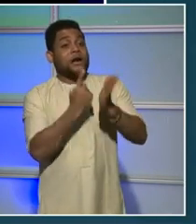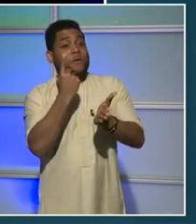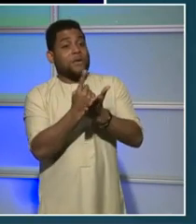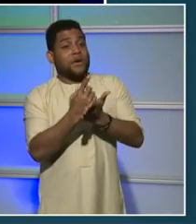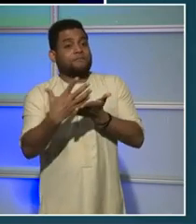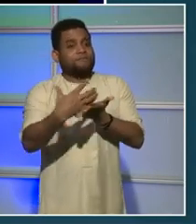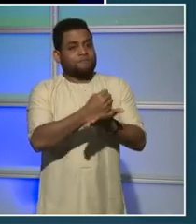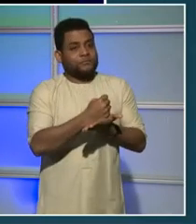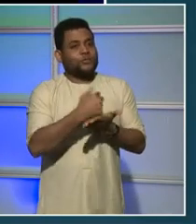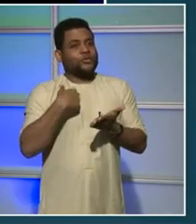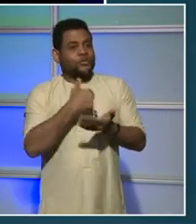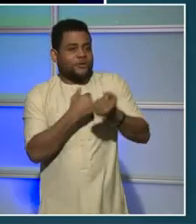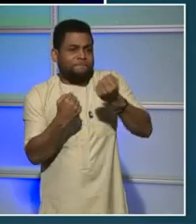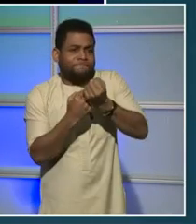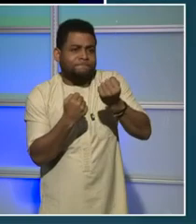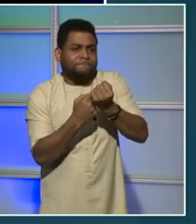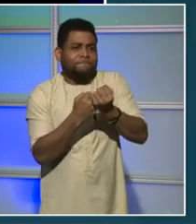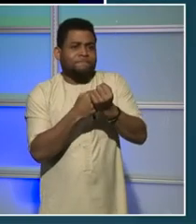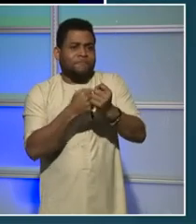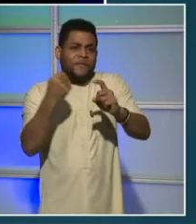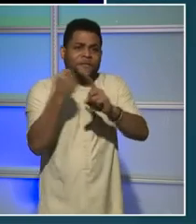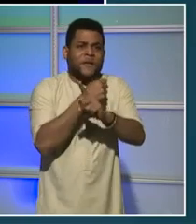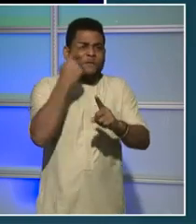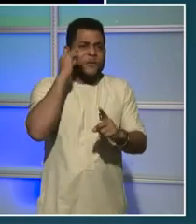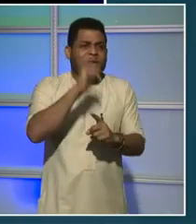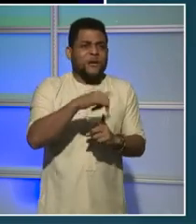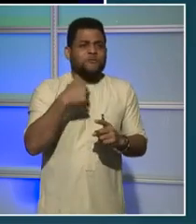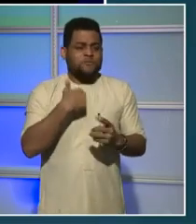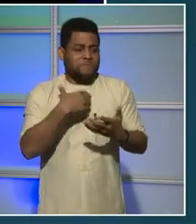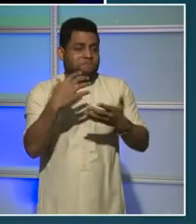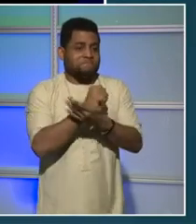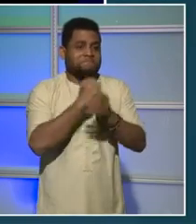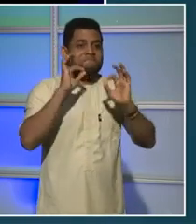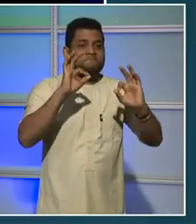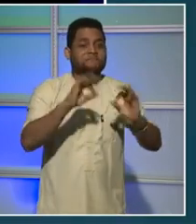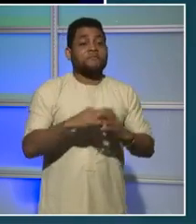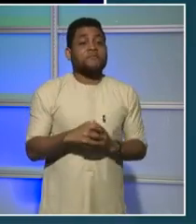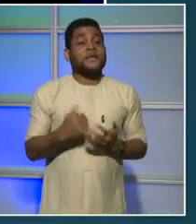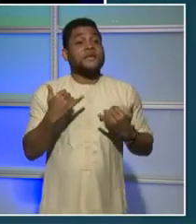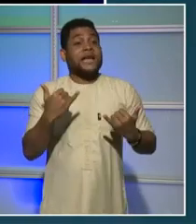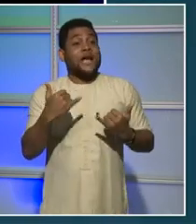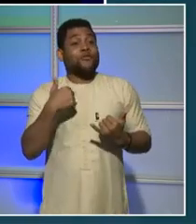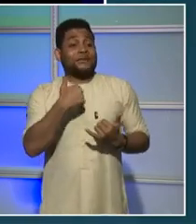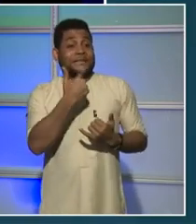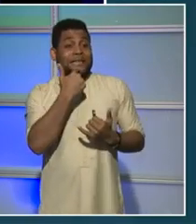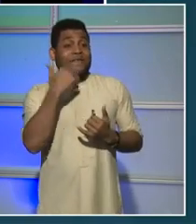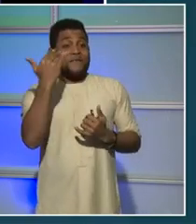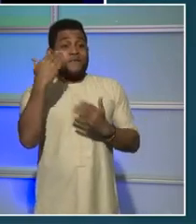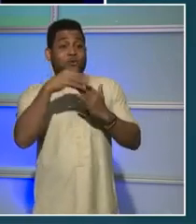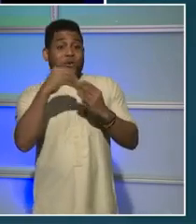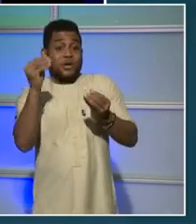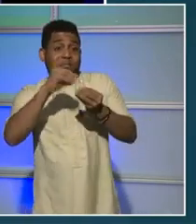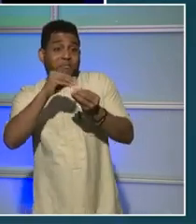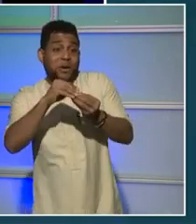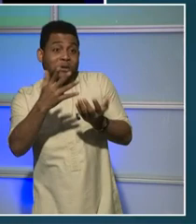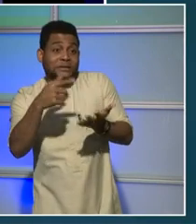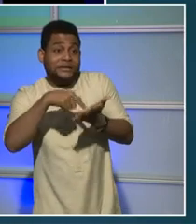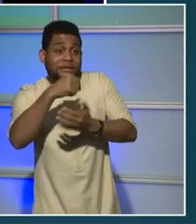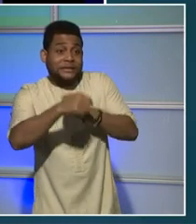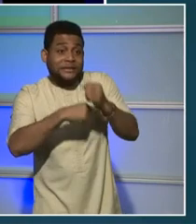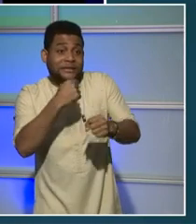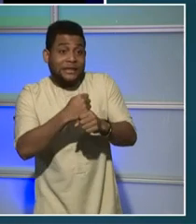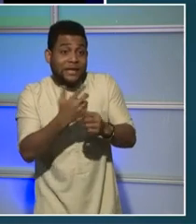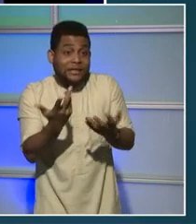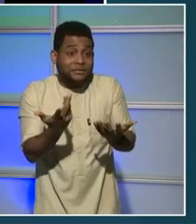Columbia. So now that the minimum wage over several years is $15, actually it's more now this year, than $15 in the